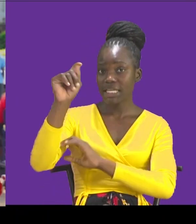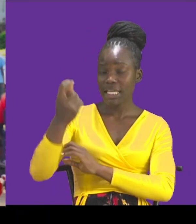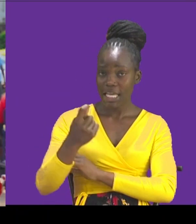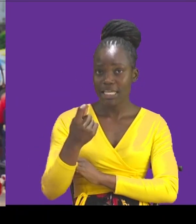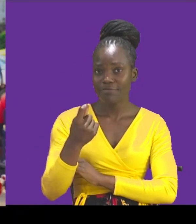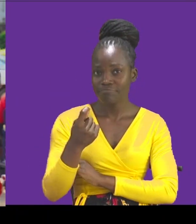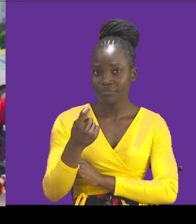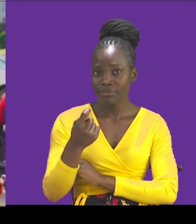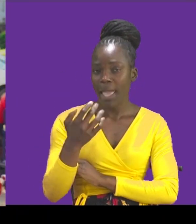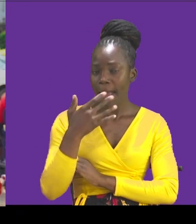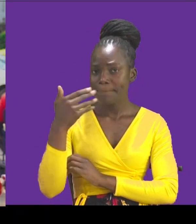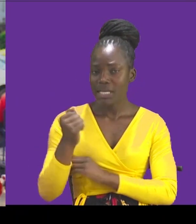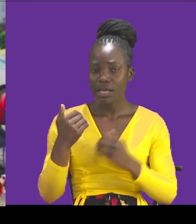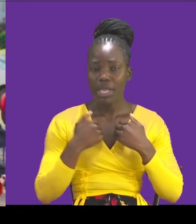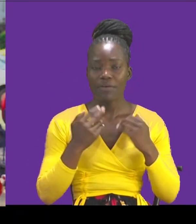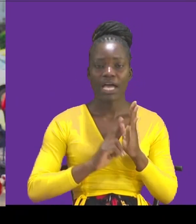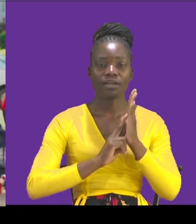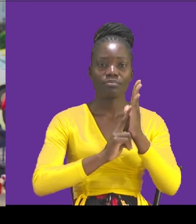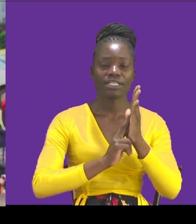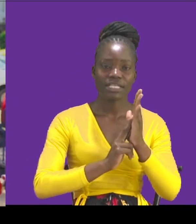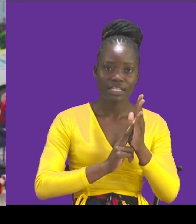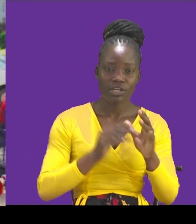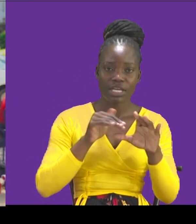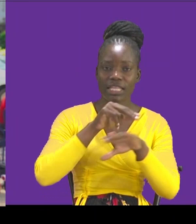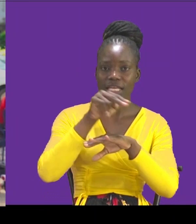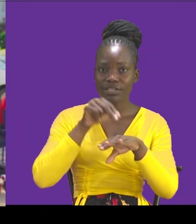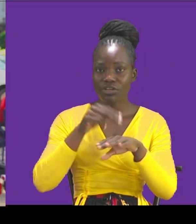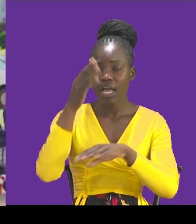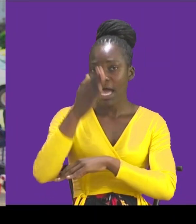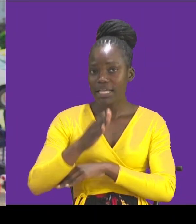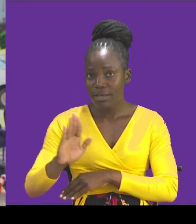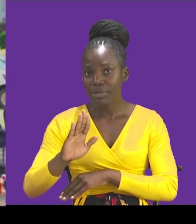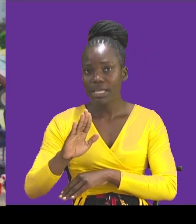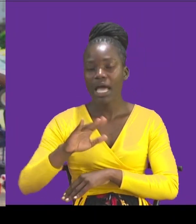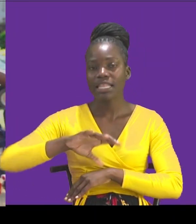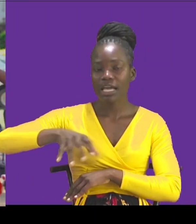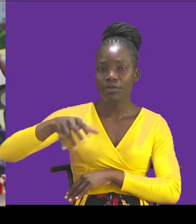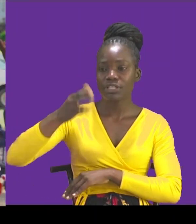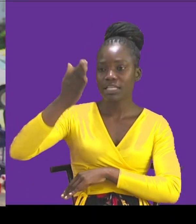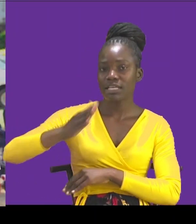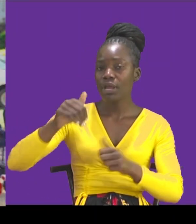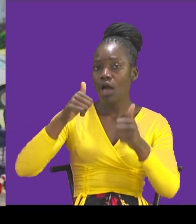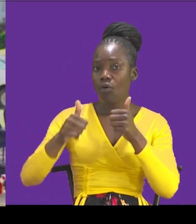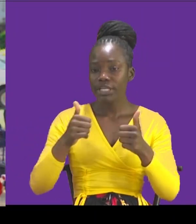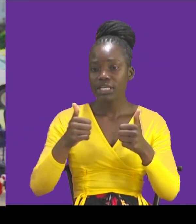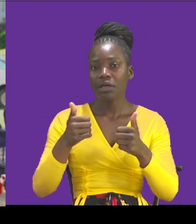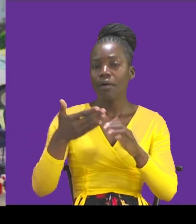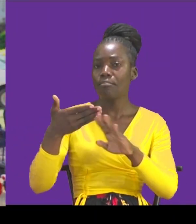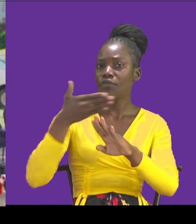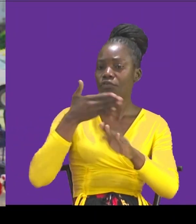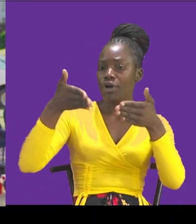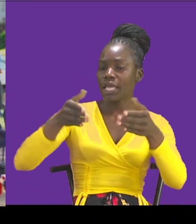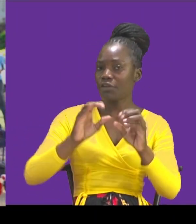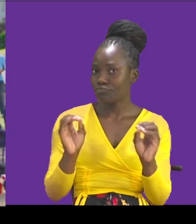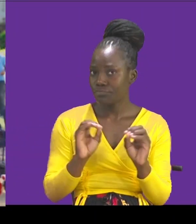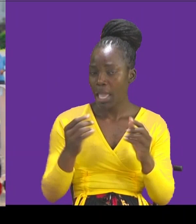least we have a representation in the National Assembly, at the County Assembly, which has never been there. So we